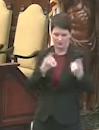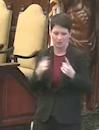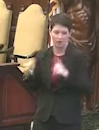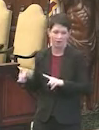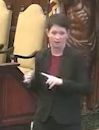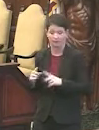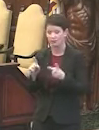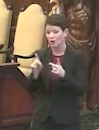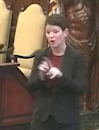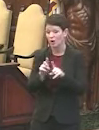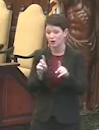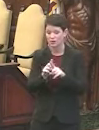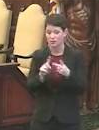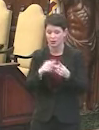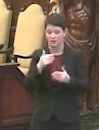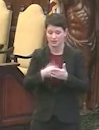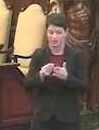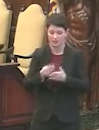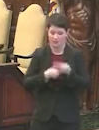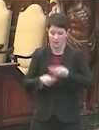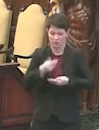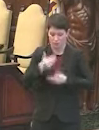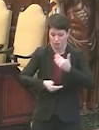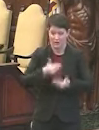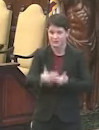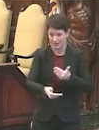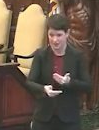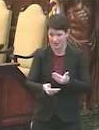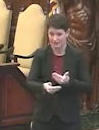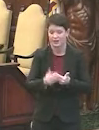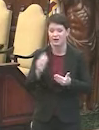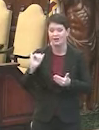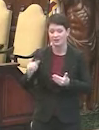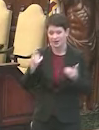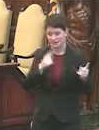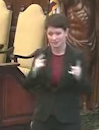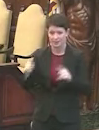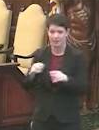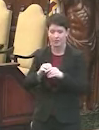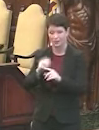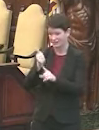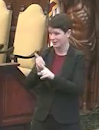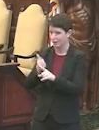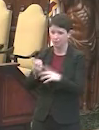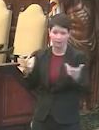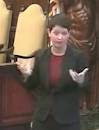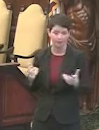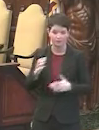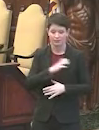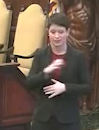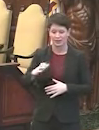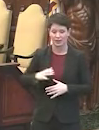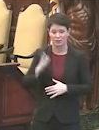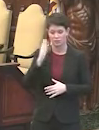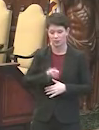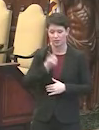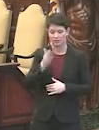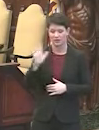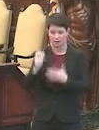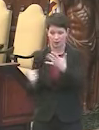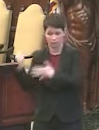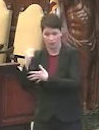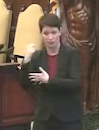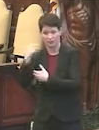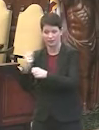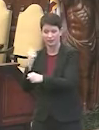and then we'll enter the budget process. And that's, and that's a process of its, onto itself. Our council will express their priorities